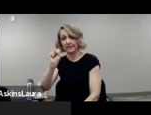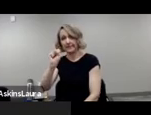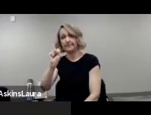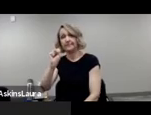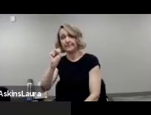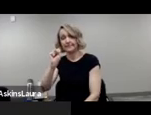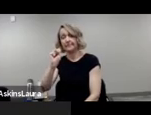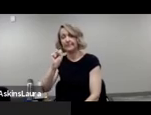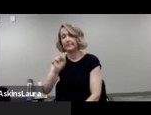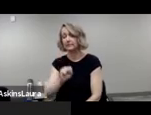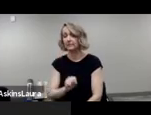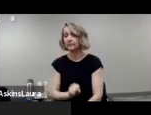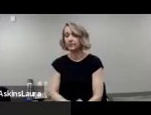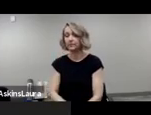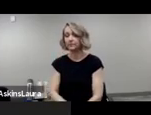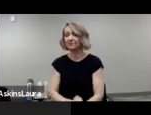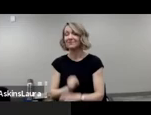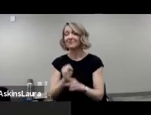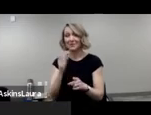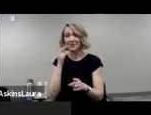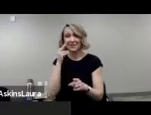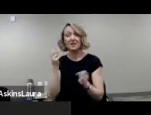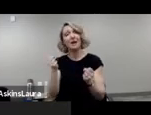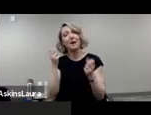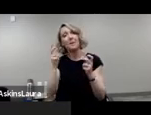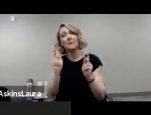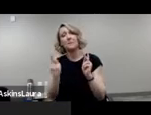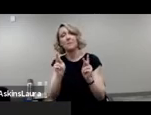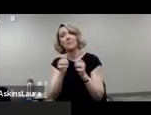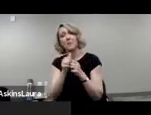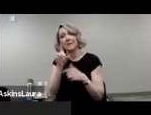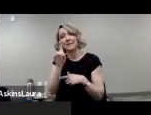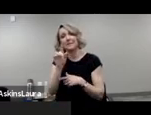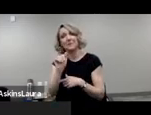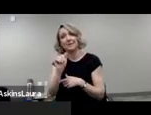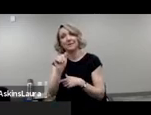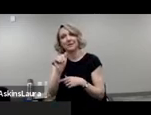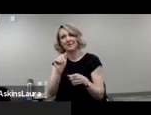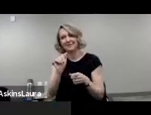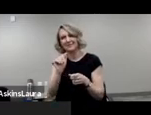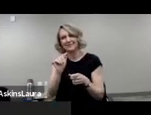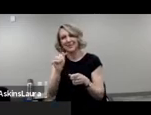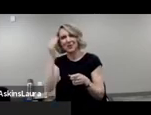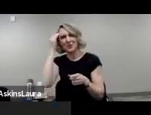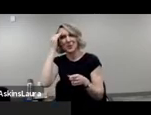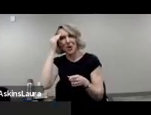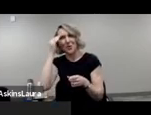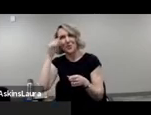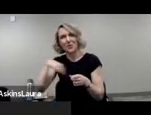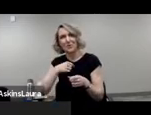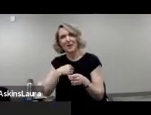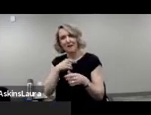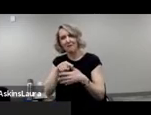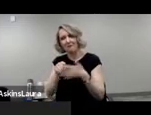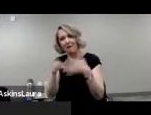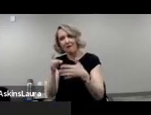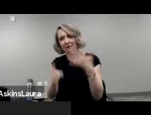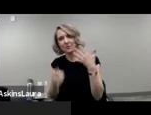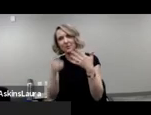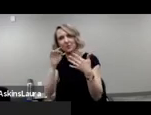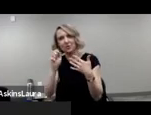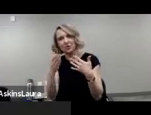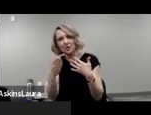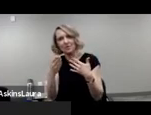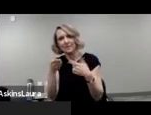But how many people with disabilities know about these jobs in the website?